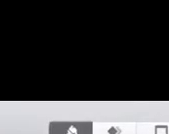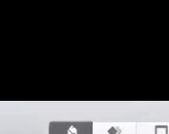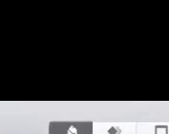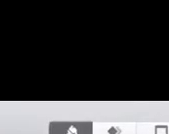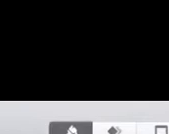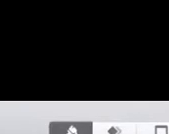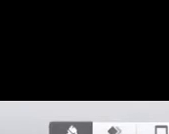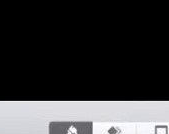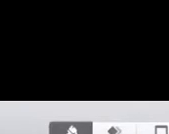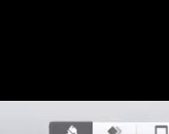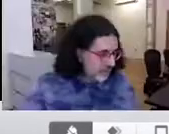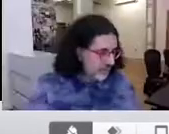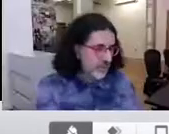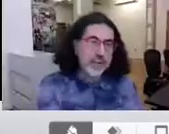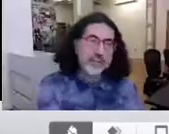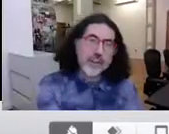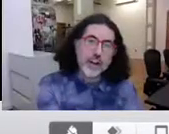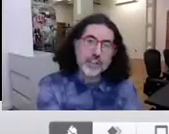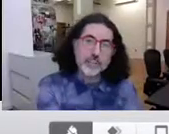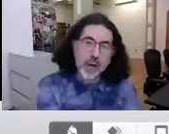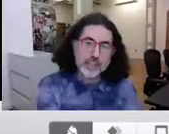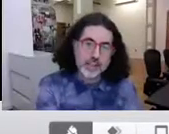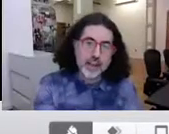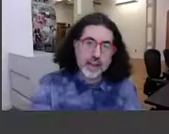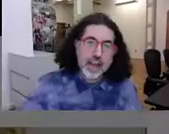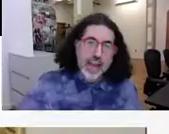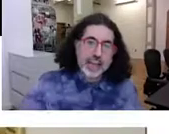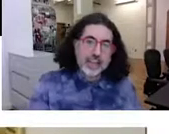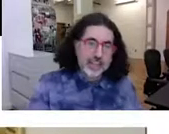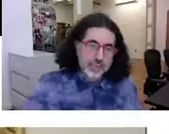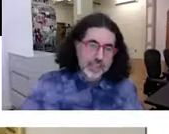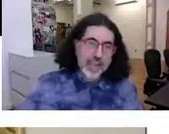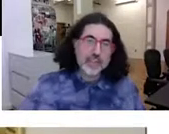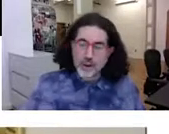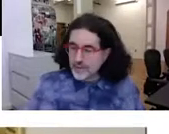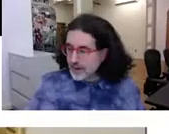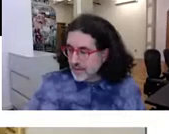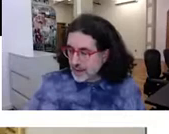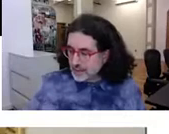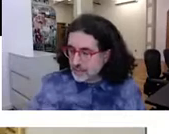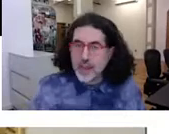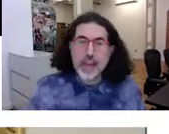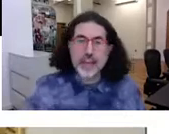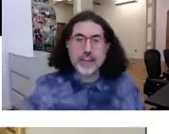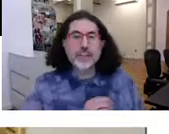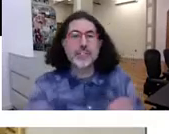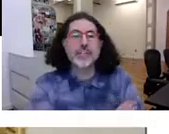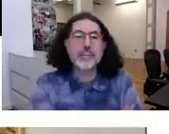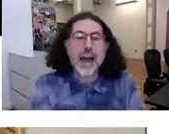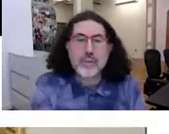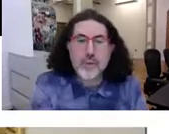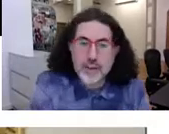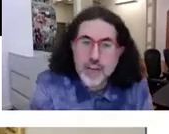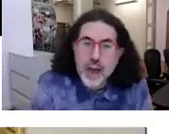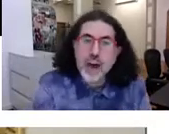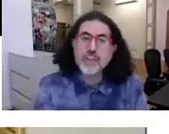may not know, occurred at the Museum of Fine Arts in Boston. And this was a case where a very famous Monet painting, which you can see in